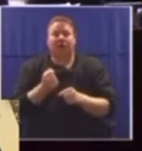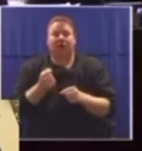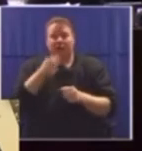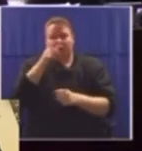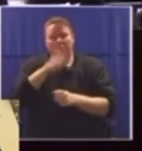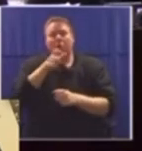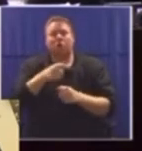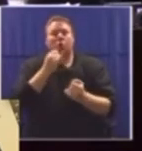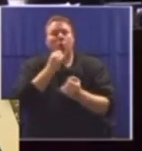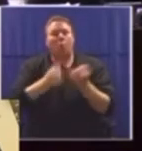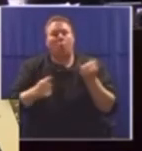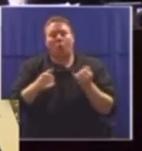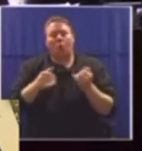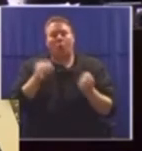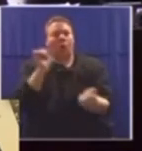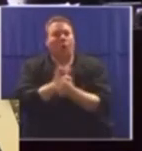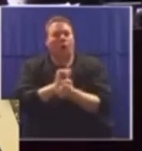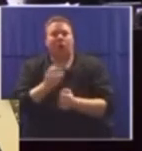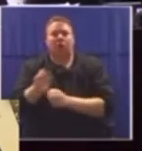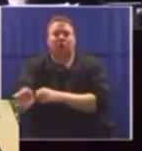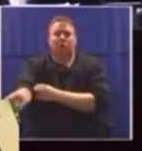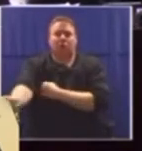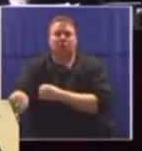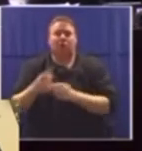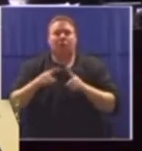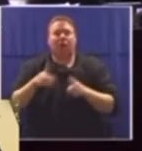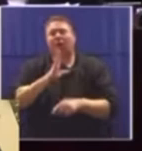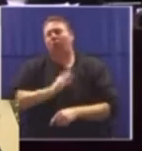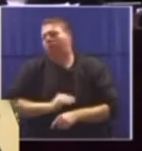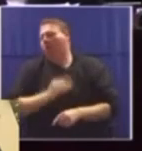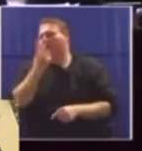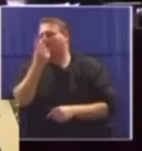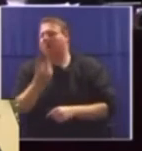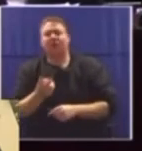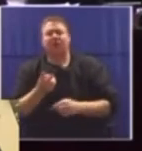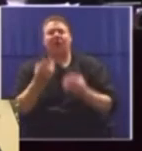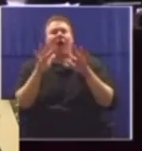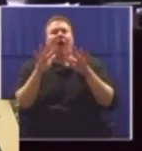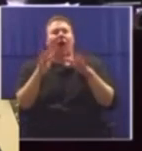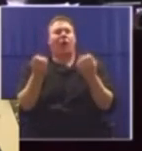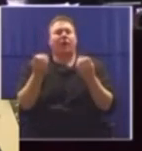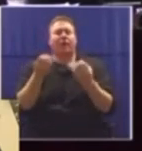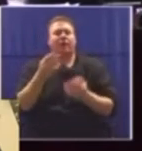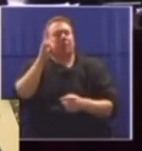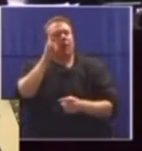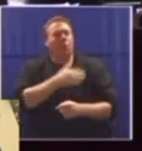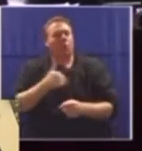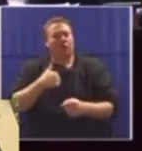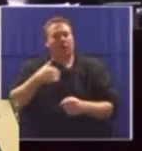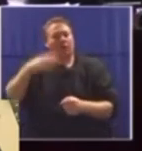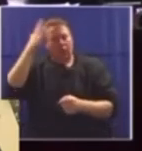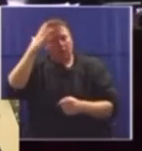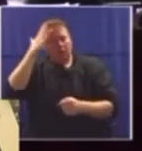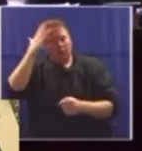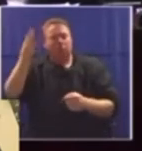book? It is disheartening, however, to see the number of Black women who have qualified as advocates, as lawyers,